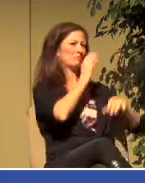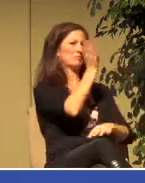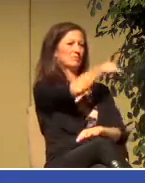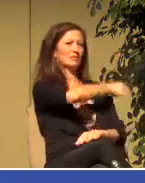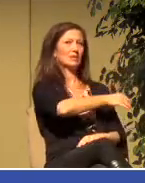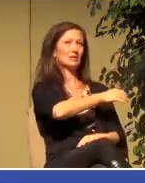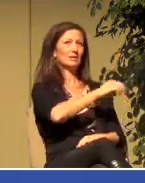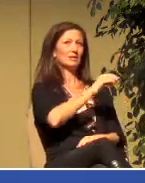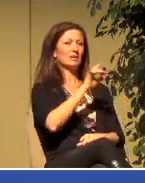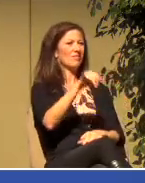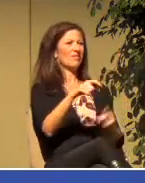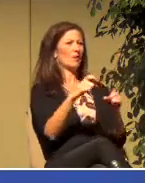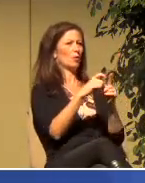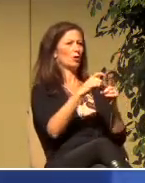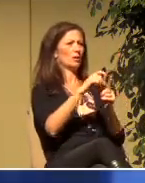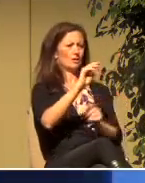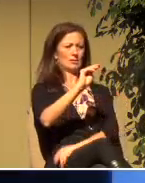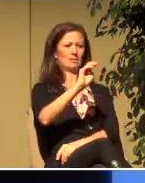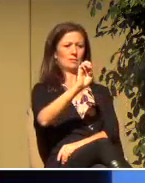Meanwhile.